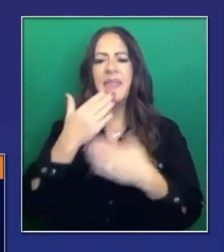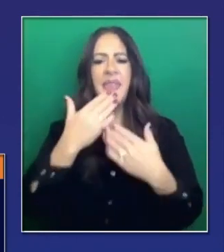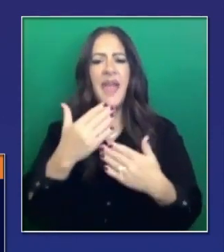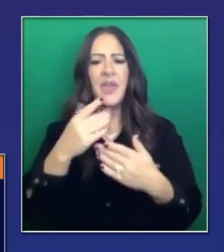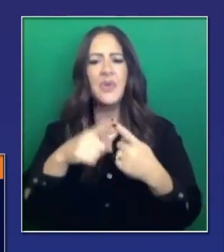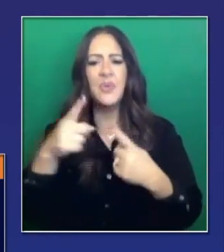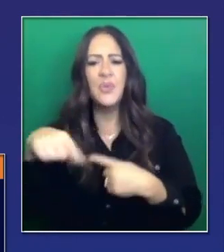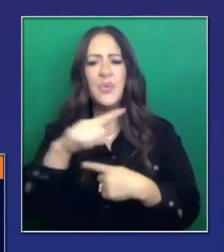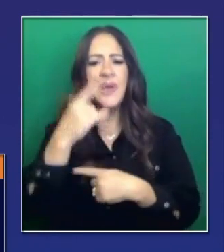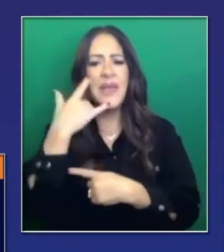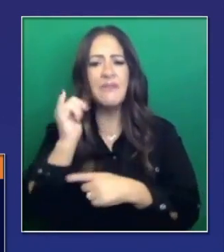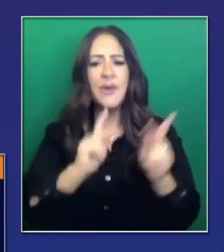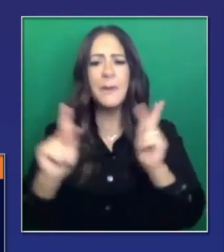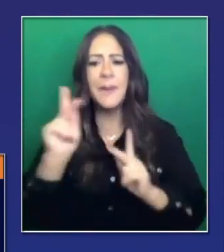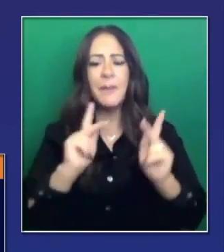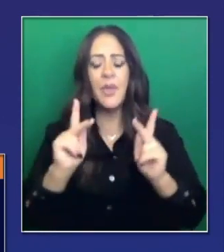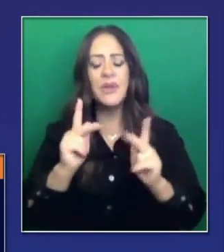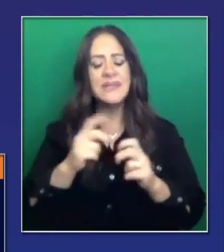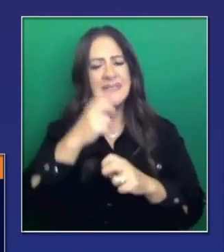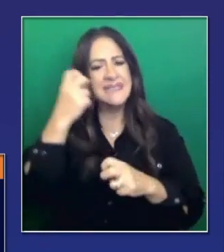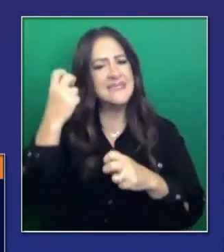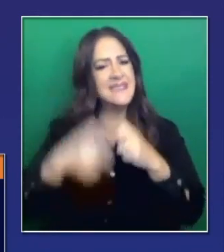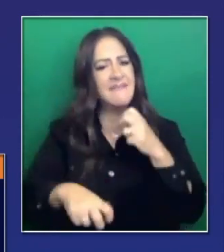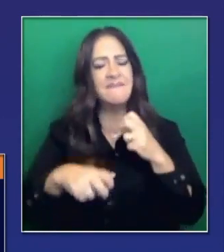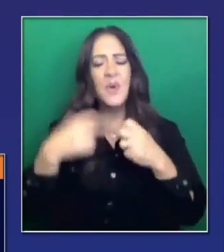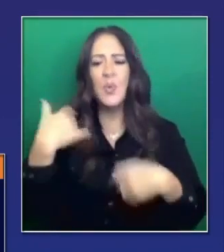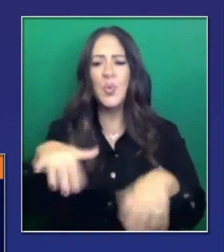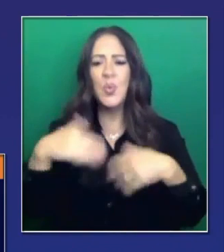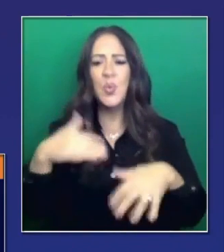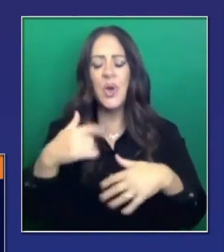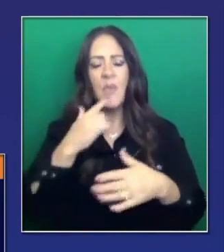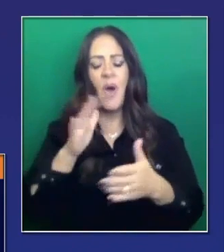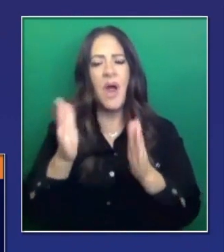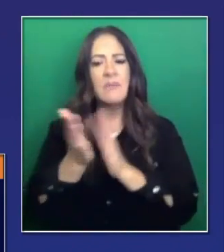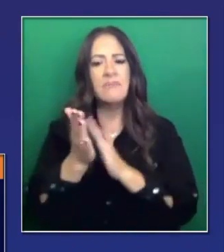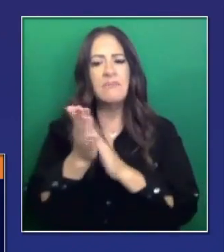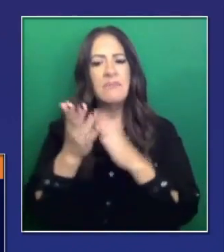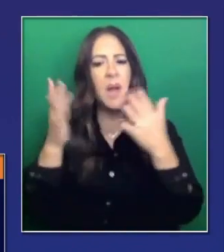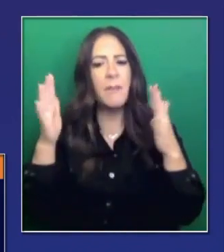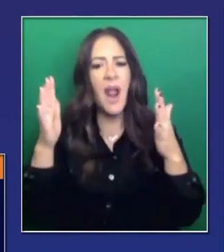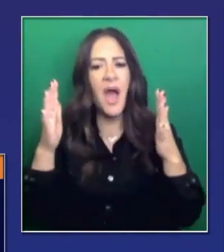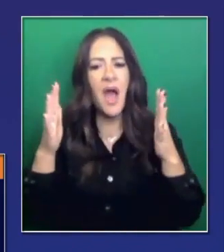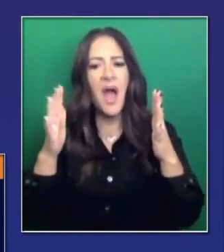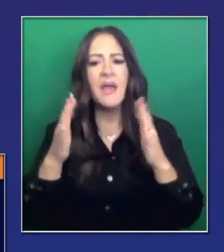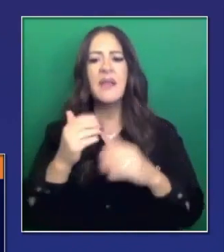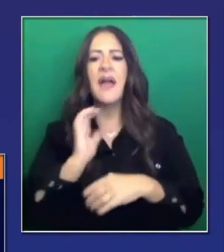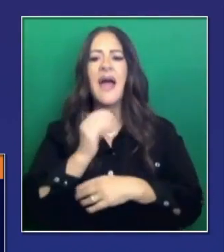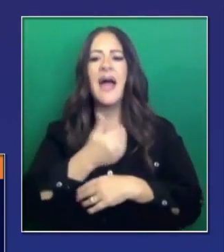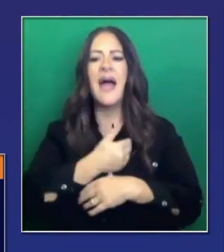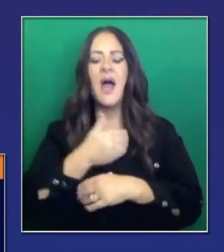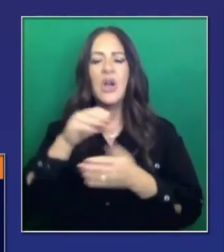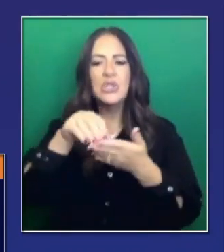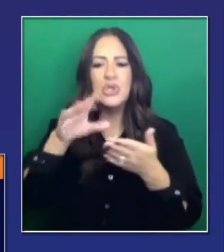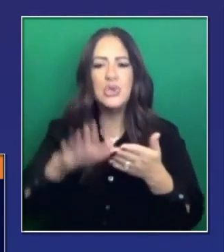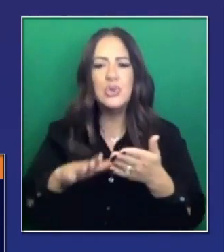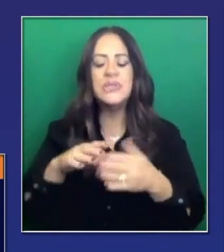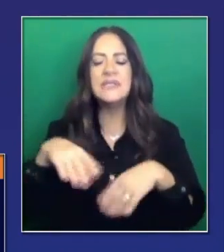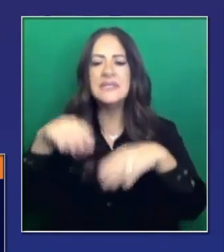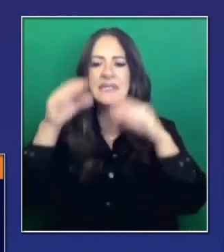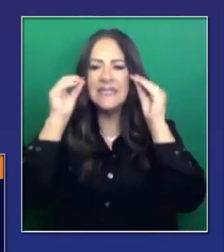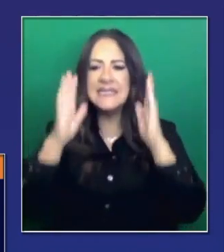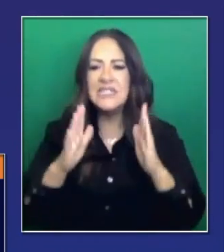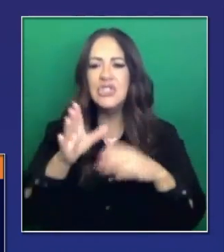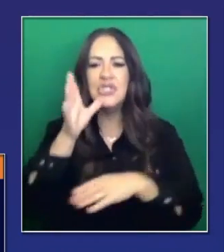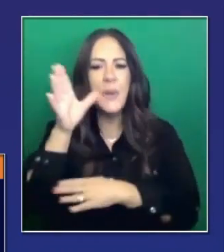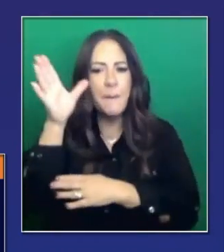that this is a tough time. And again, as always, I want to applaud our students, their parents, and their educators for your